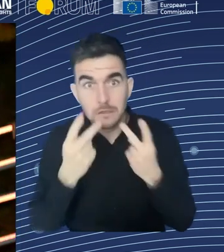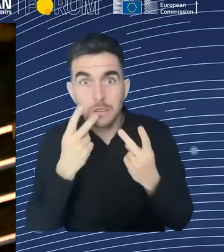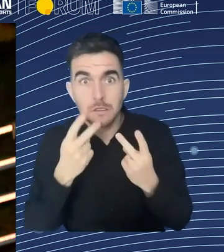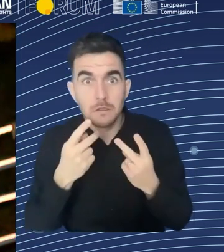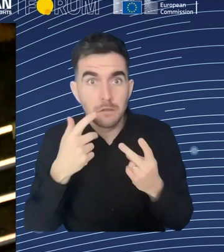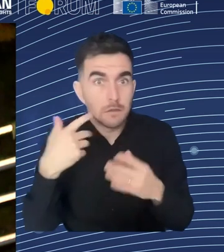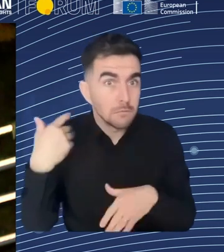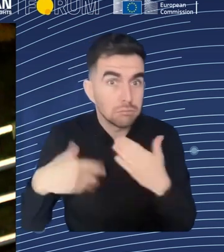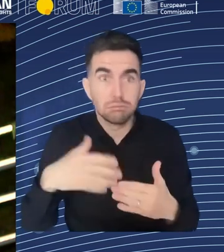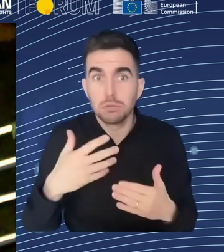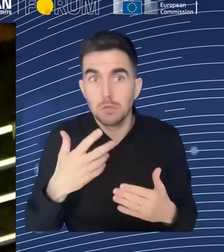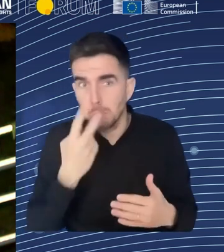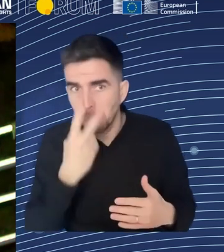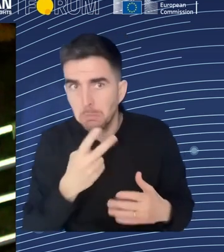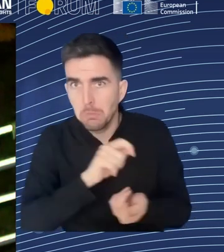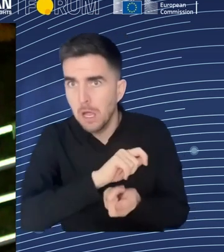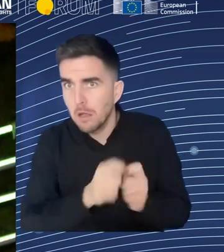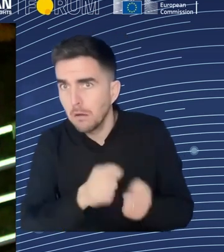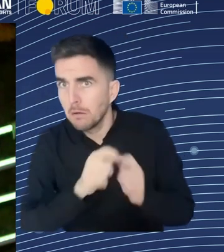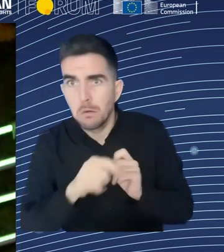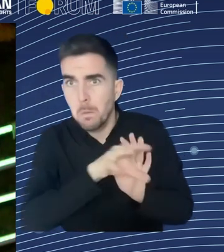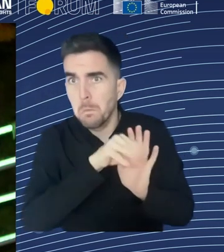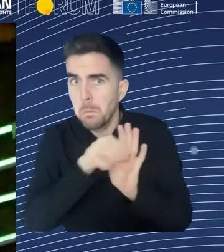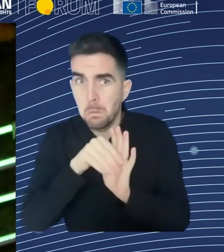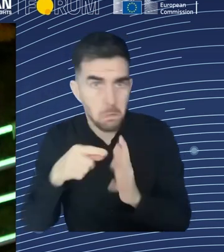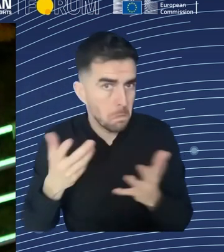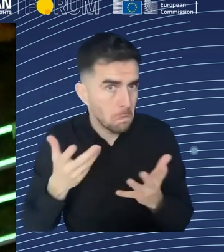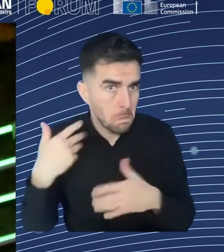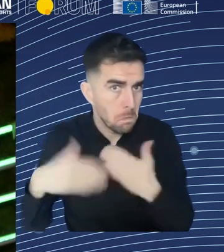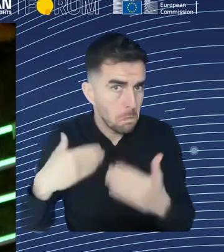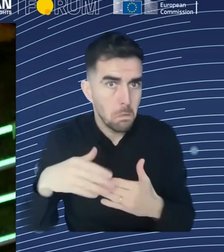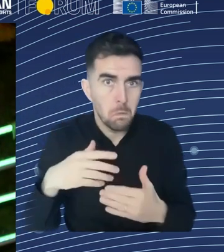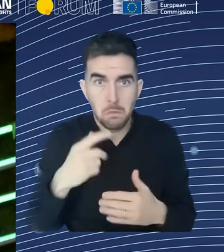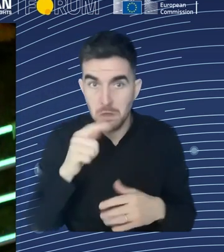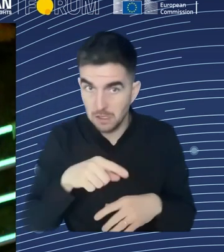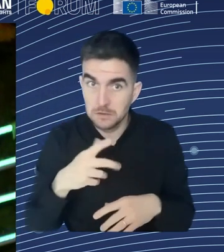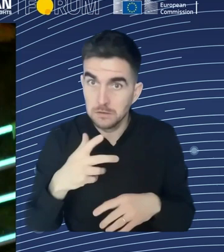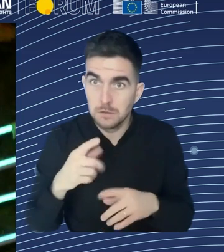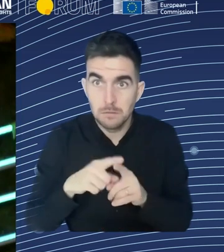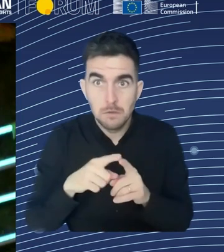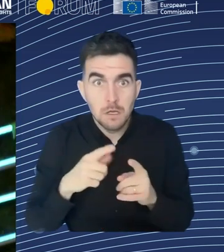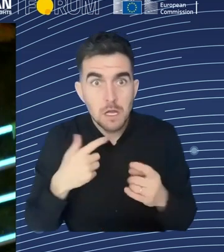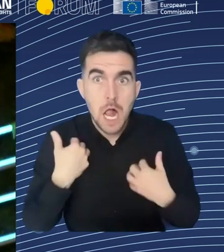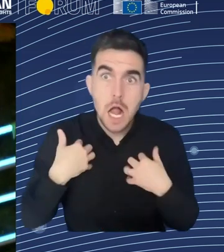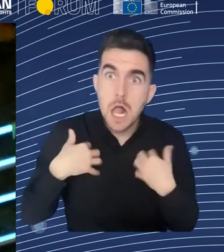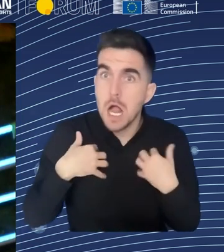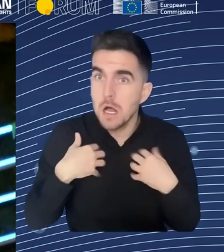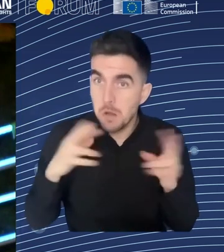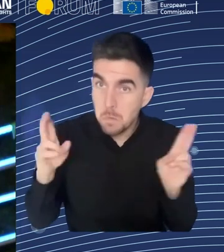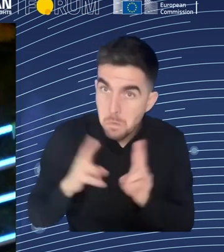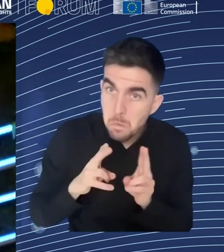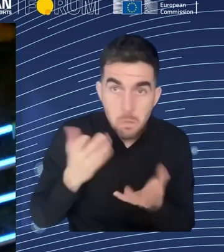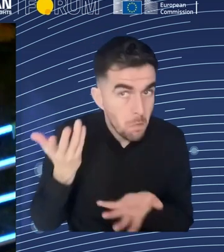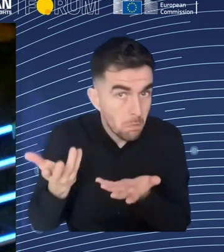So it's the first sort of like descriptive statistics that are emerging in some studies in the US, also Europe, that are